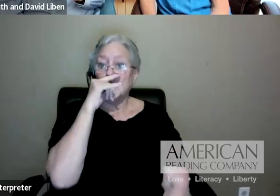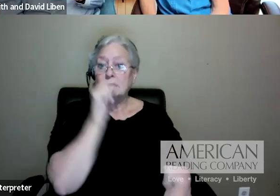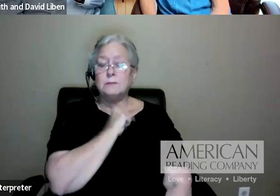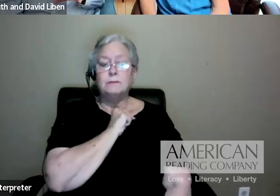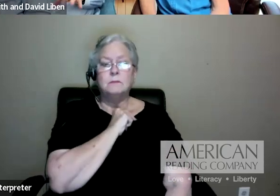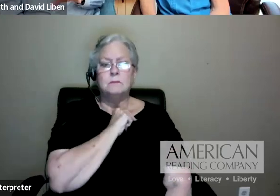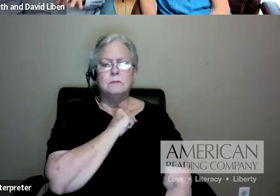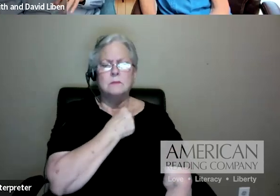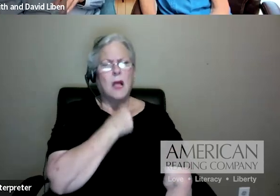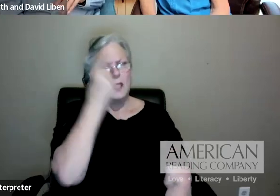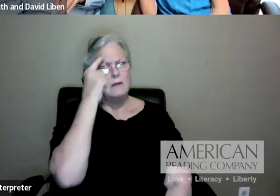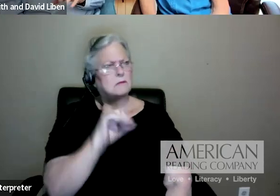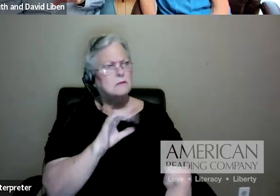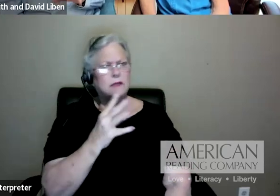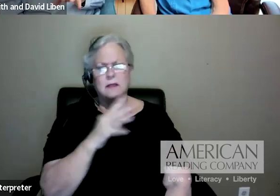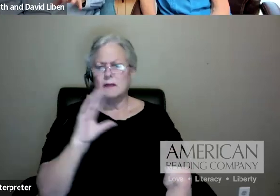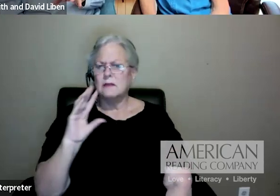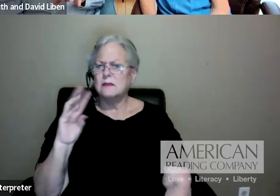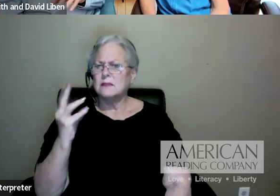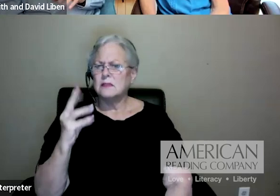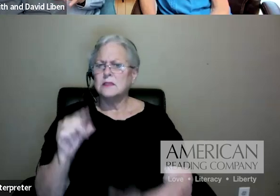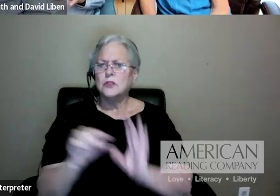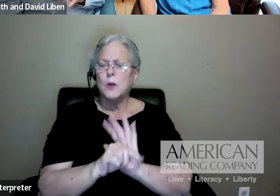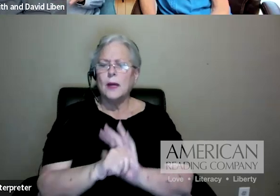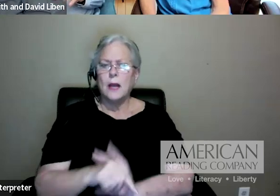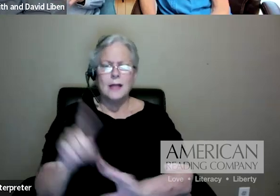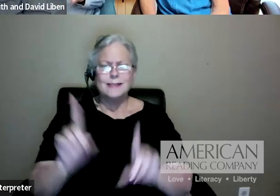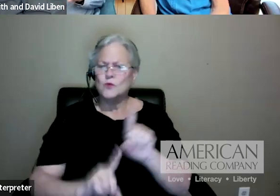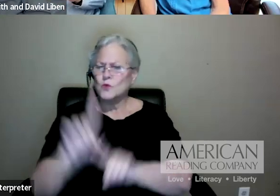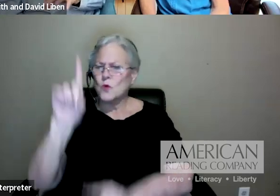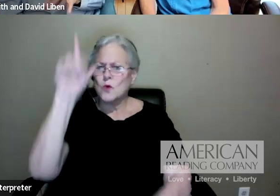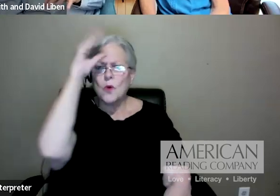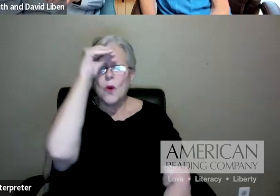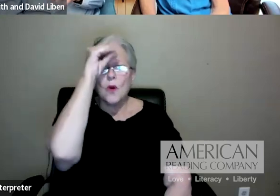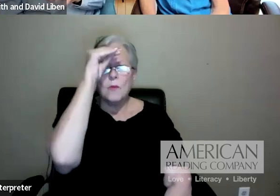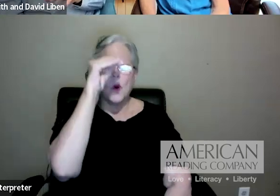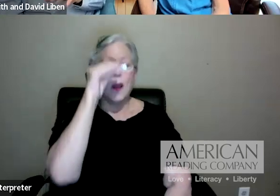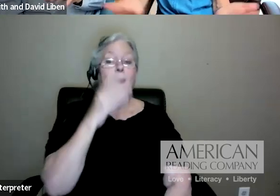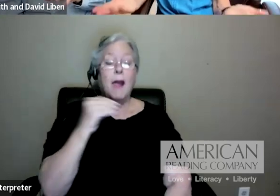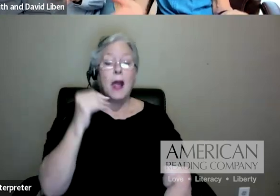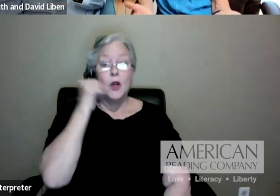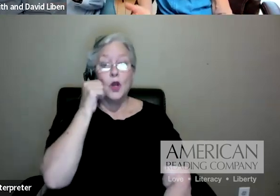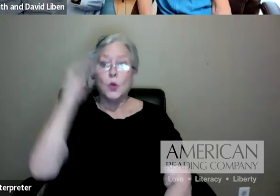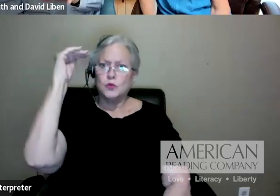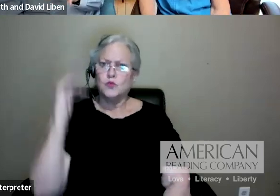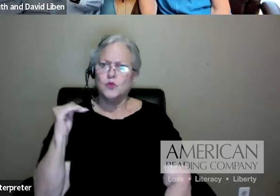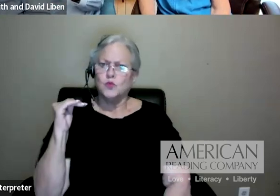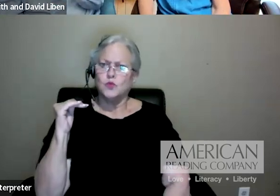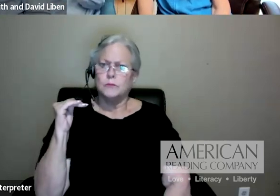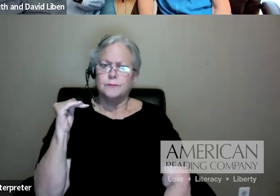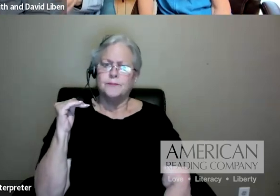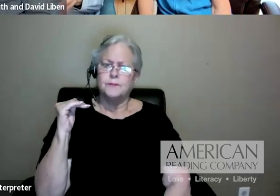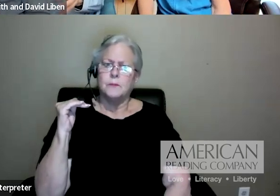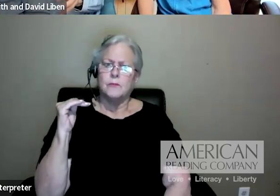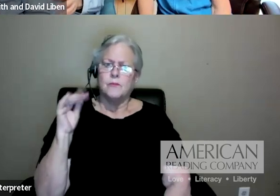guess it was fifth or sixth grade, this tall boy and a much shorter girl for that means. But just,